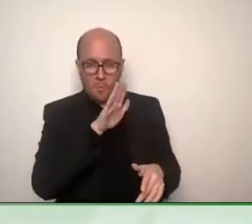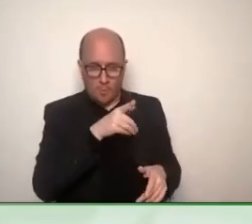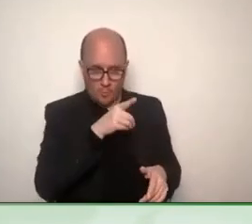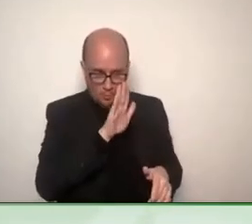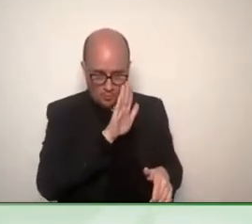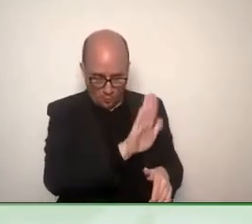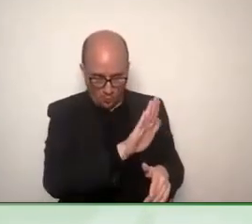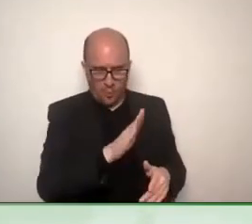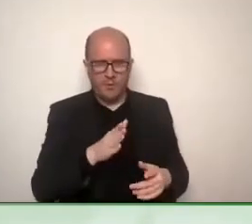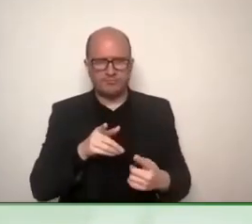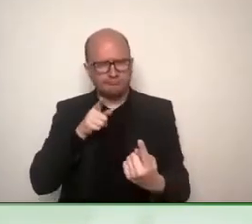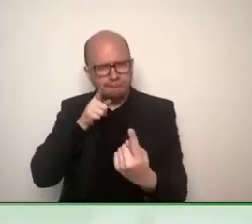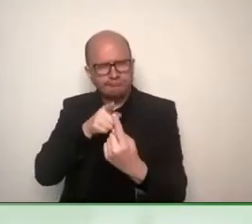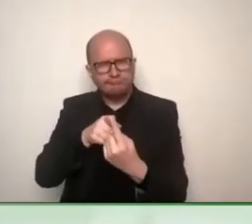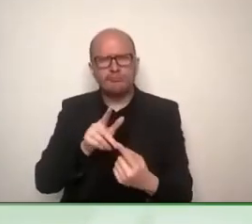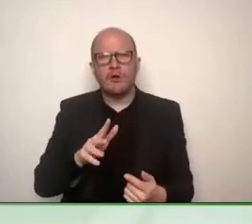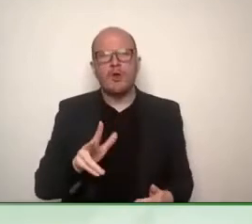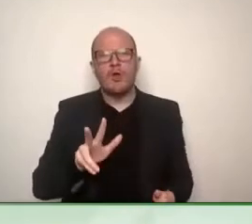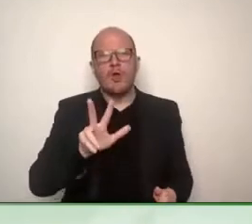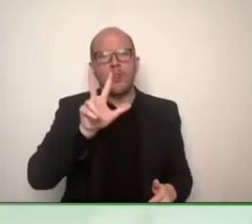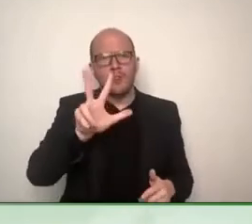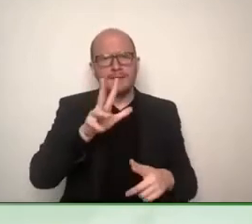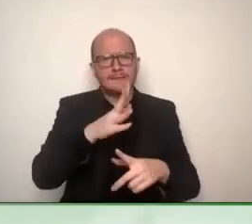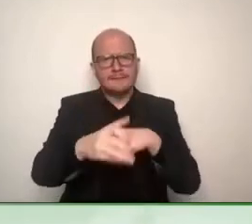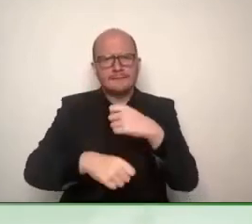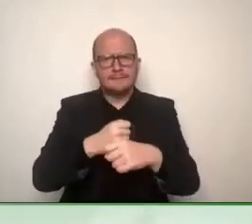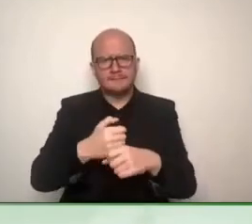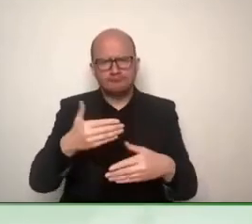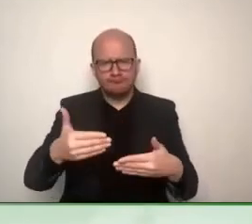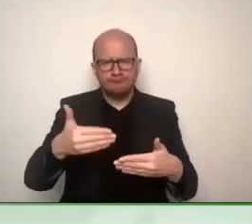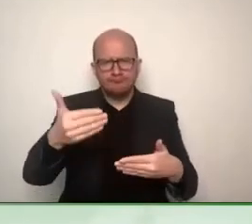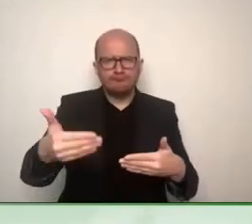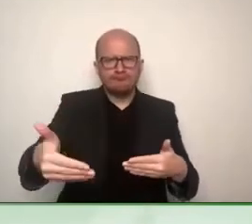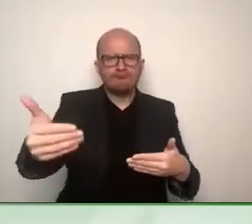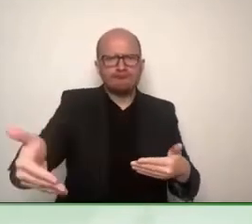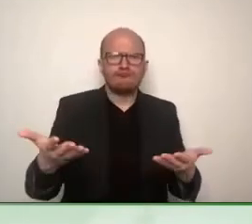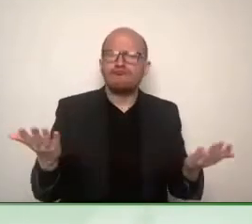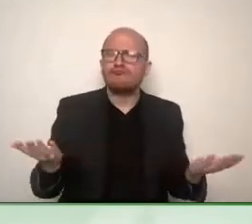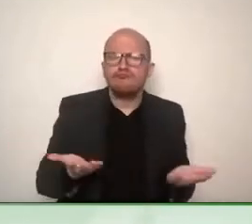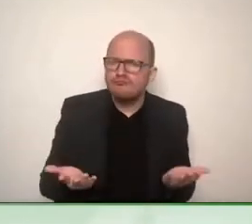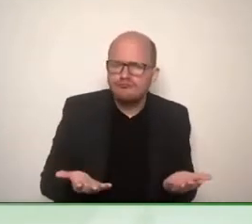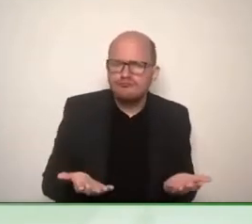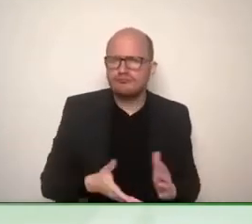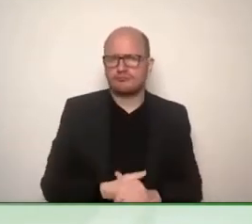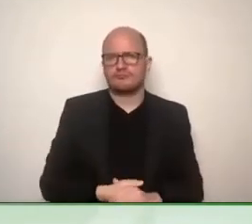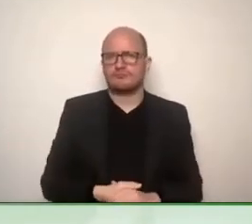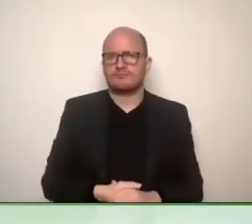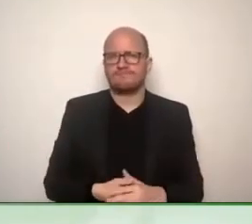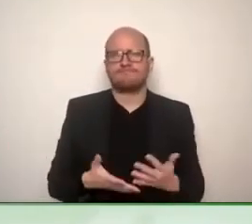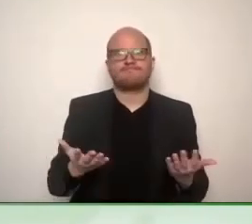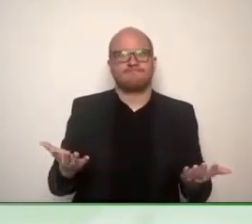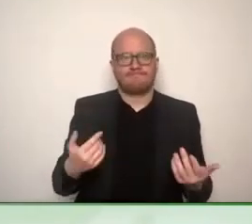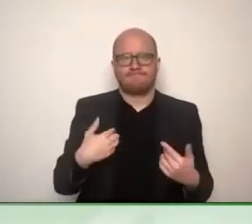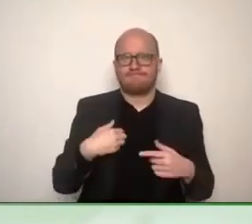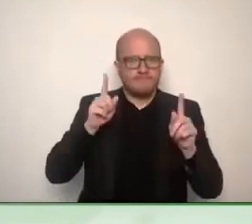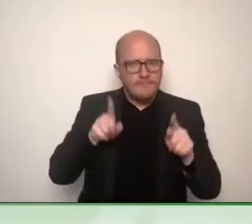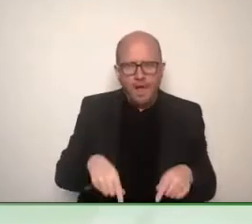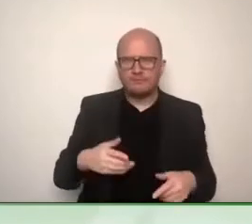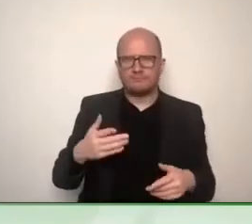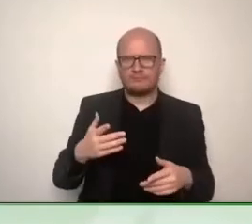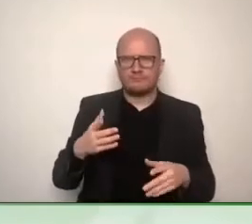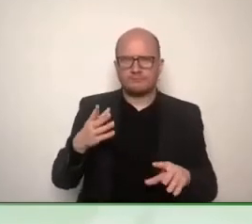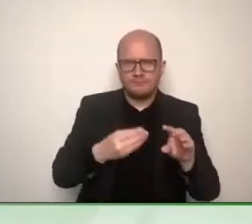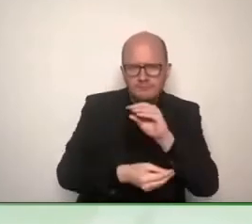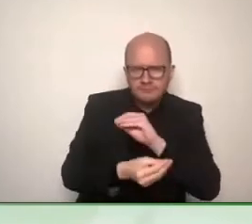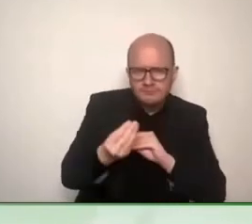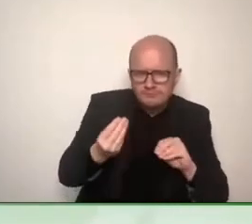Well, we have to identify the really global issues where it's evident that one plus one becomes three